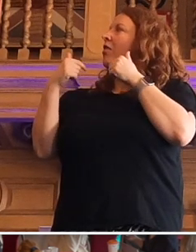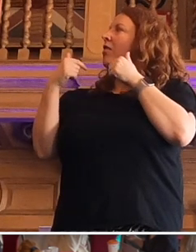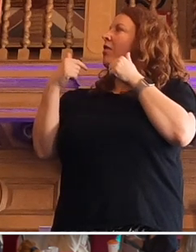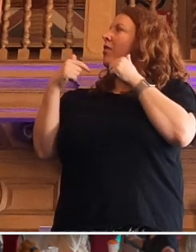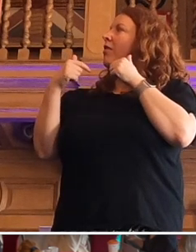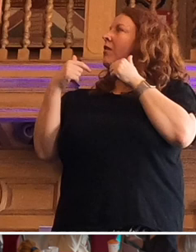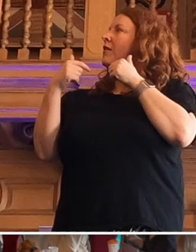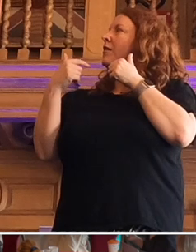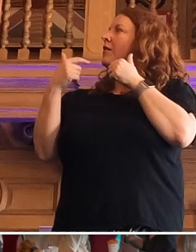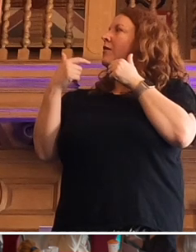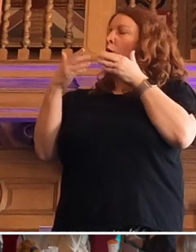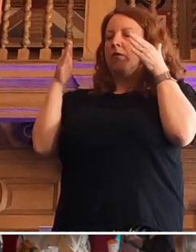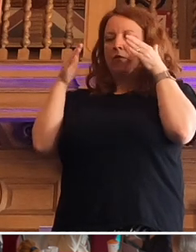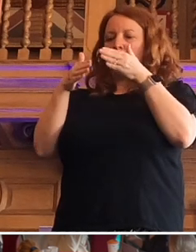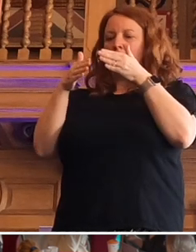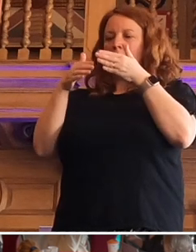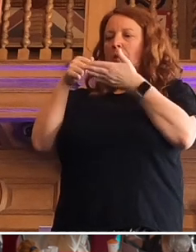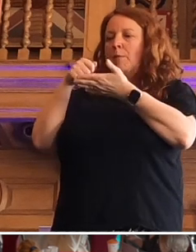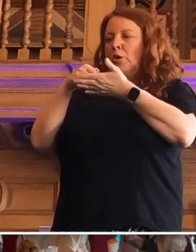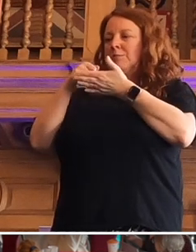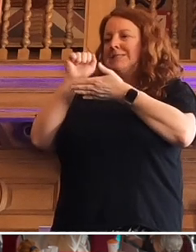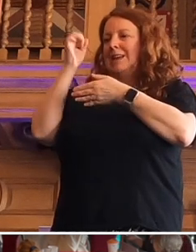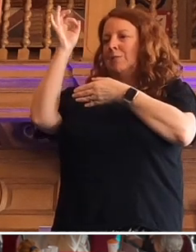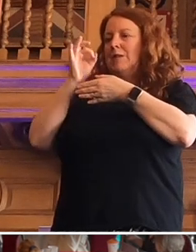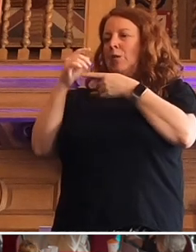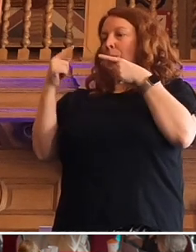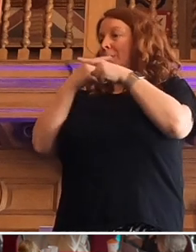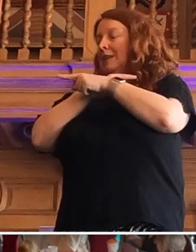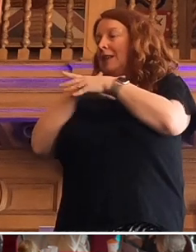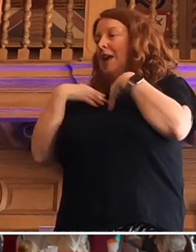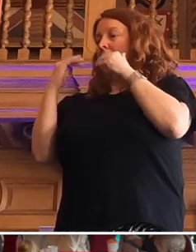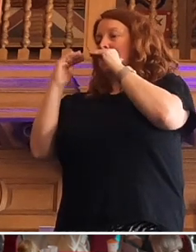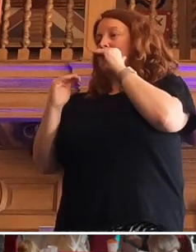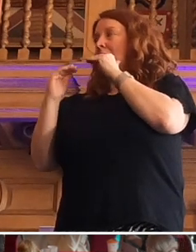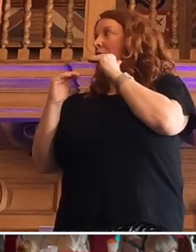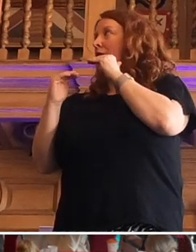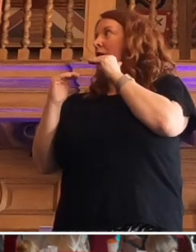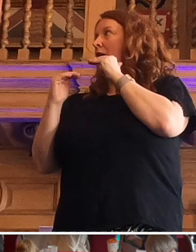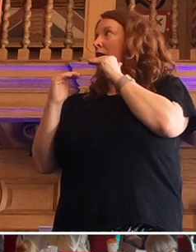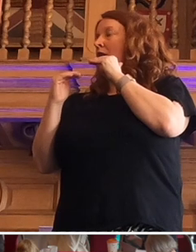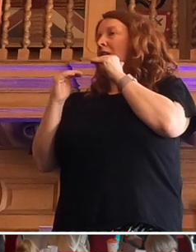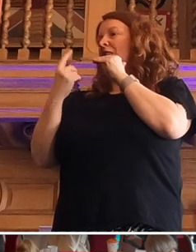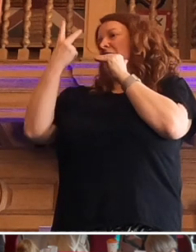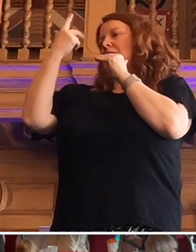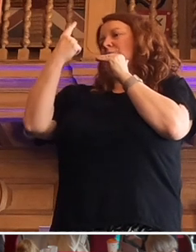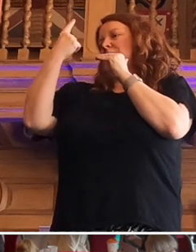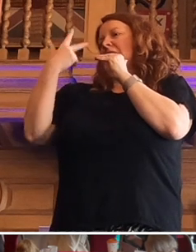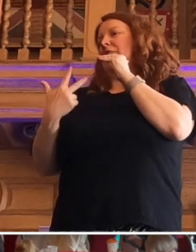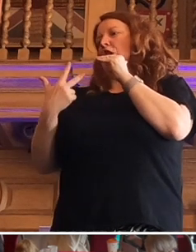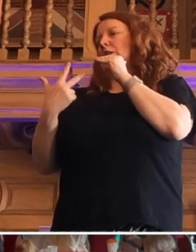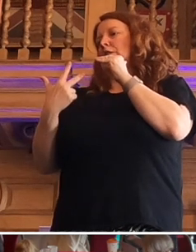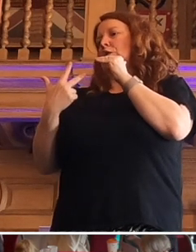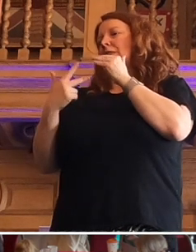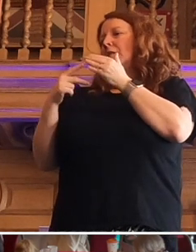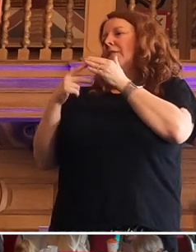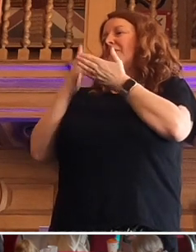we focus, say, on the bottom 10%, we miss the health disadvantage of being in the bottom third, but not